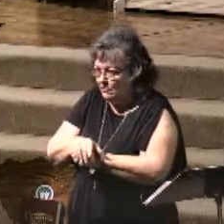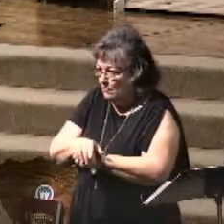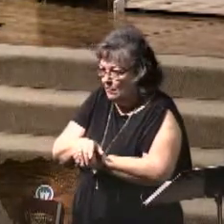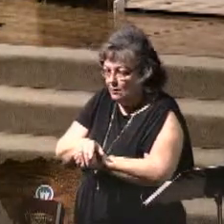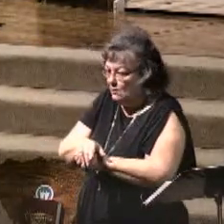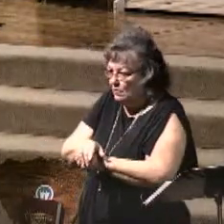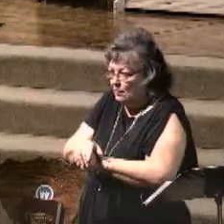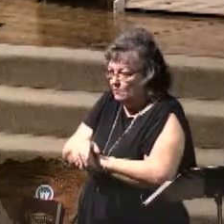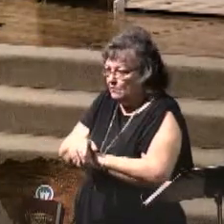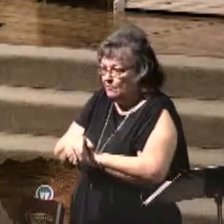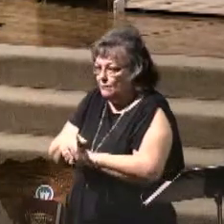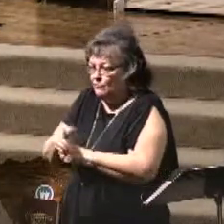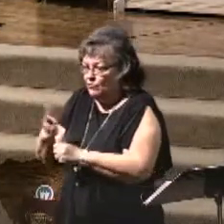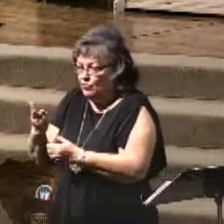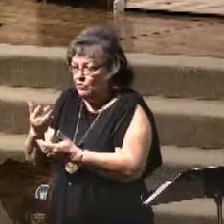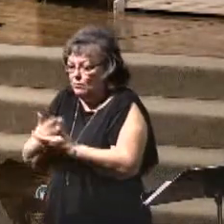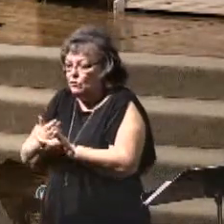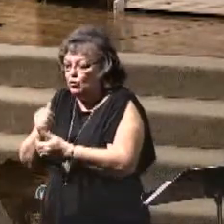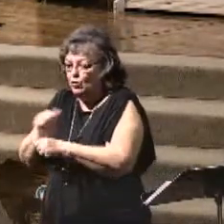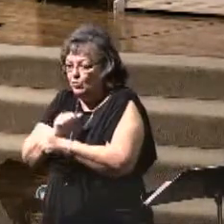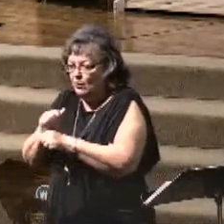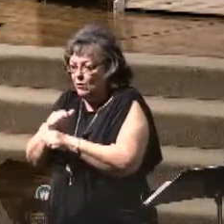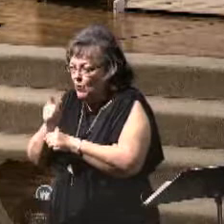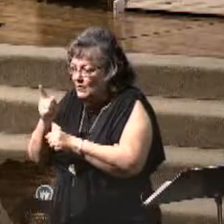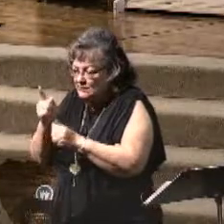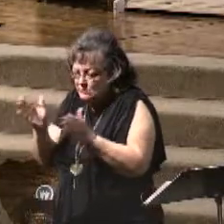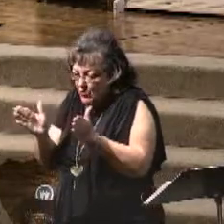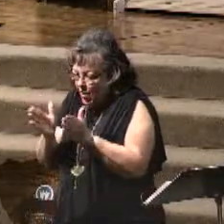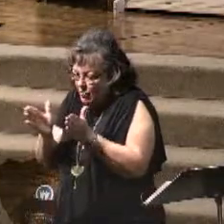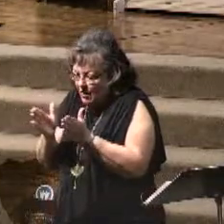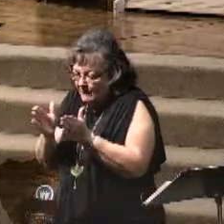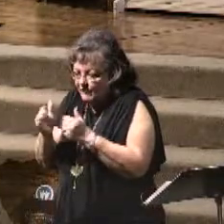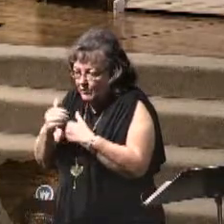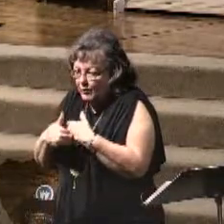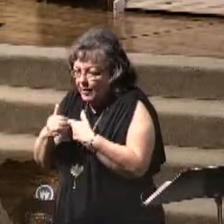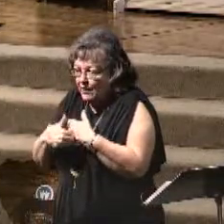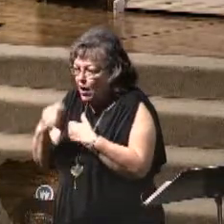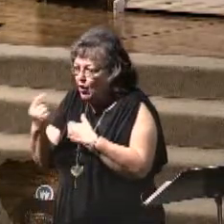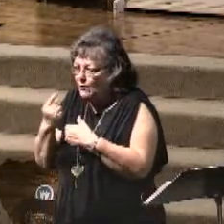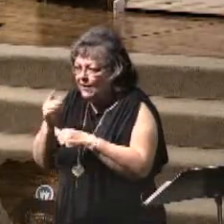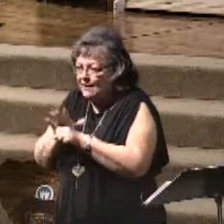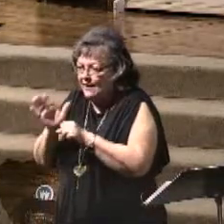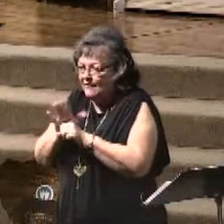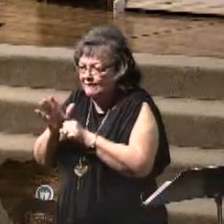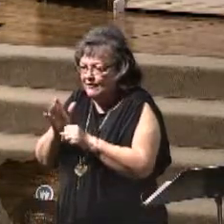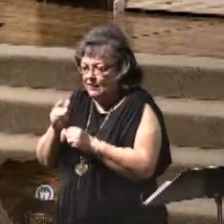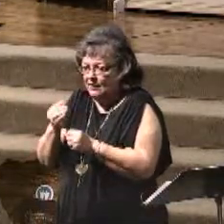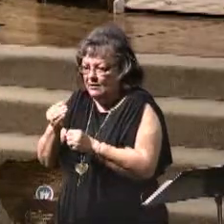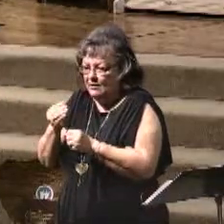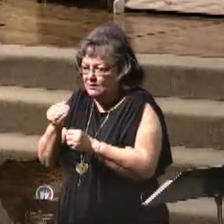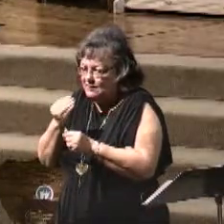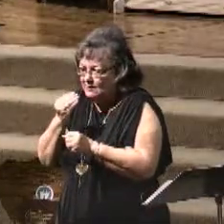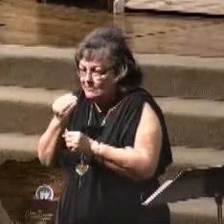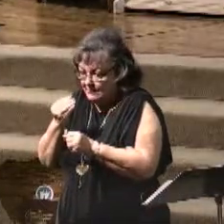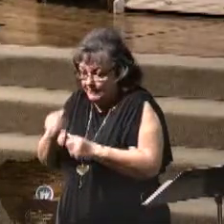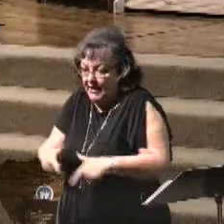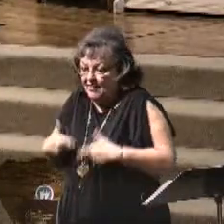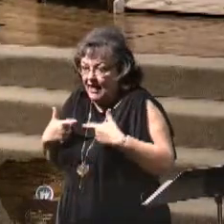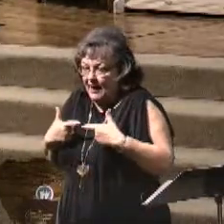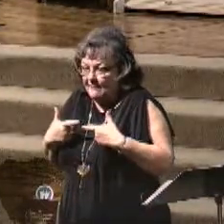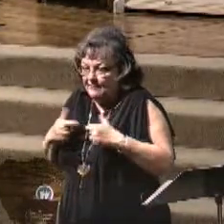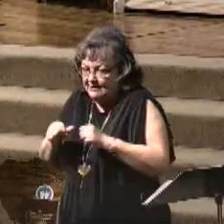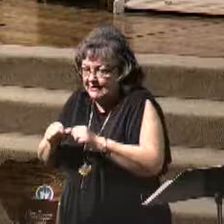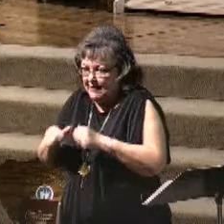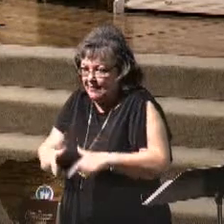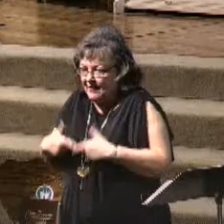one loaf of bread, one small loaf of bread, just enough to sustain life, work all day long, because famine